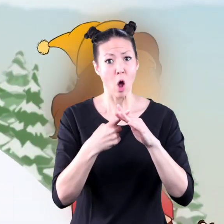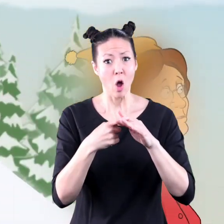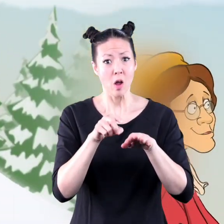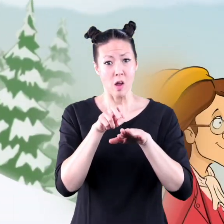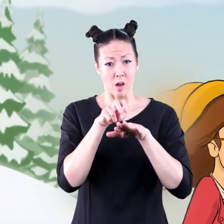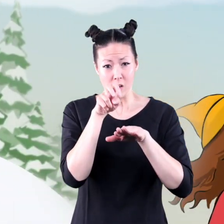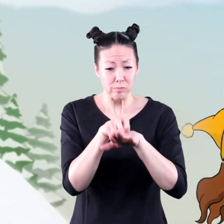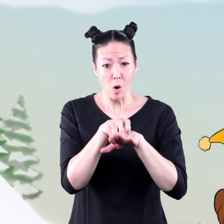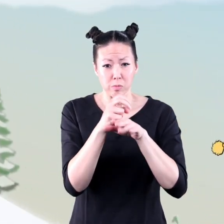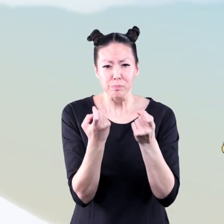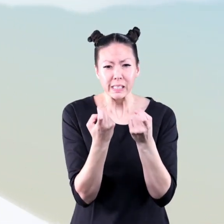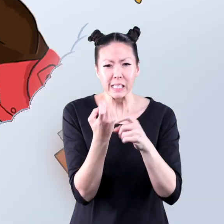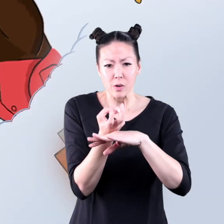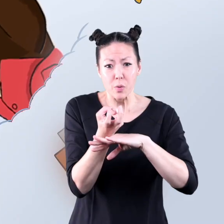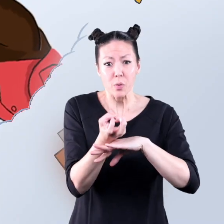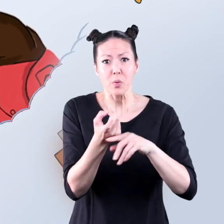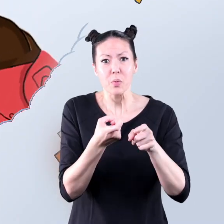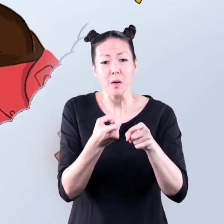That's acceleration!